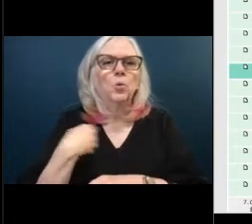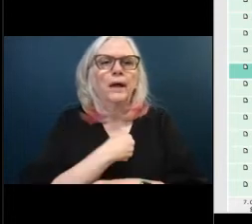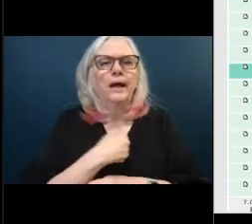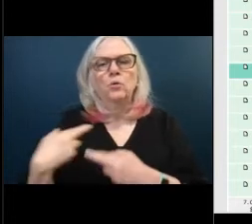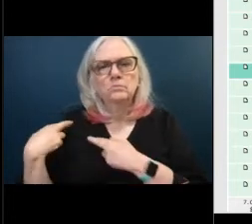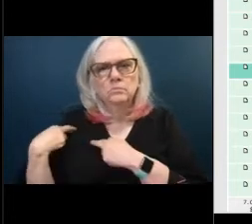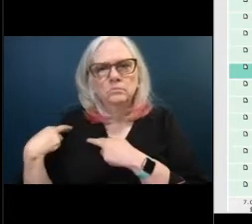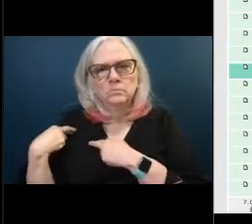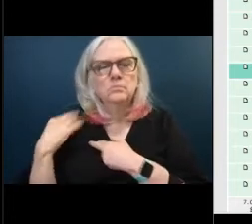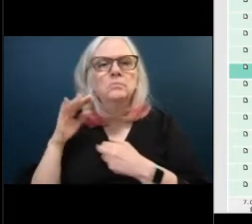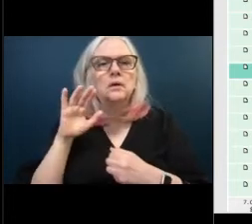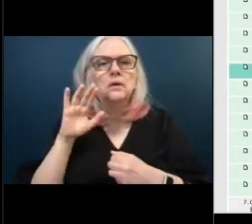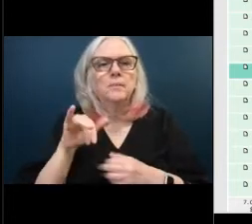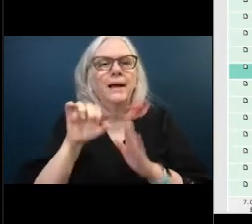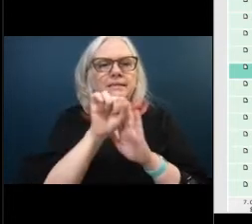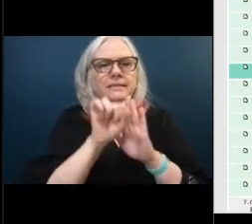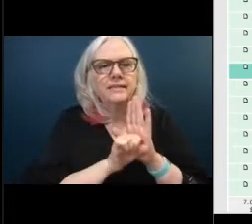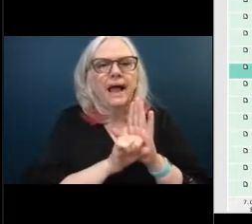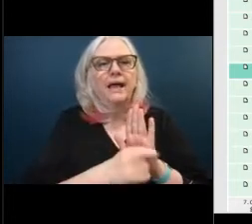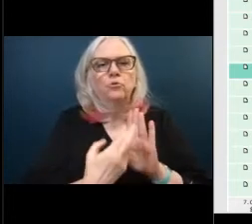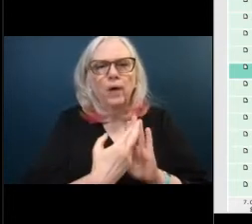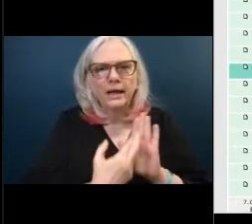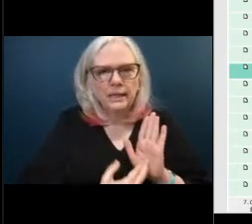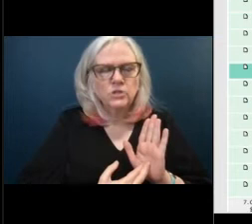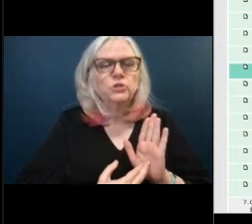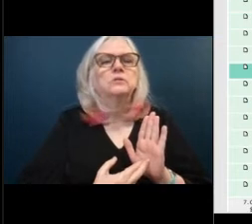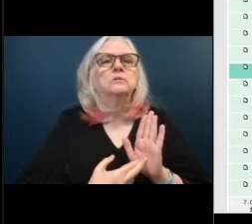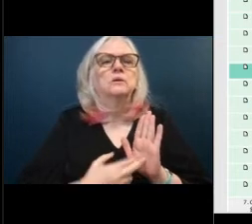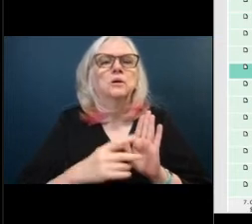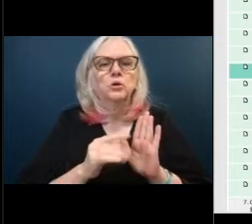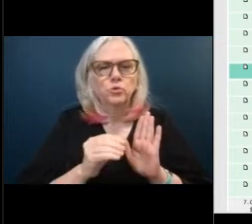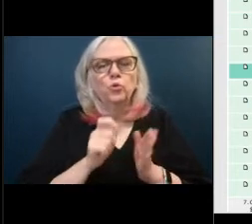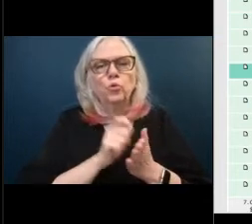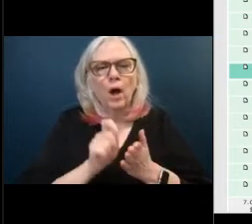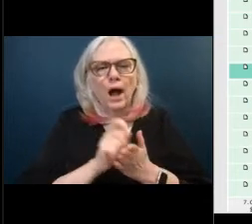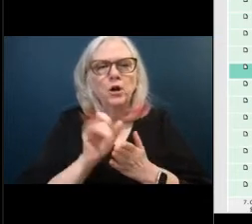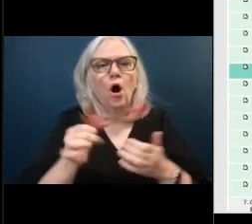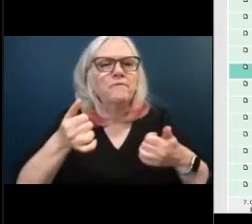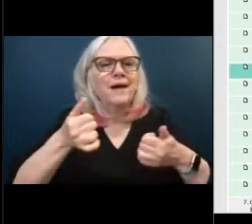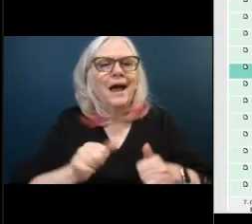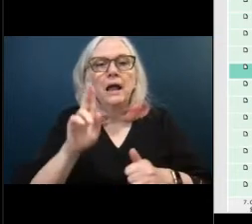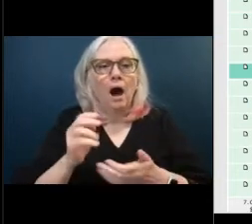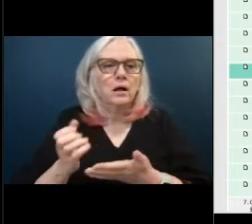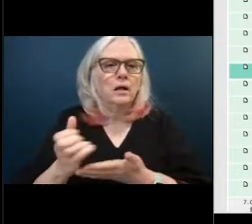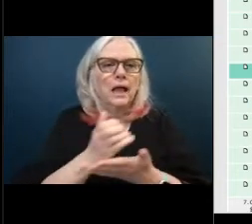state ordinance by state regulation to write off any uncollected ems als transport revenue within four years